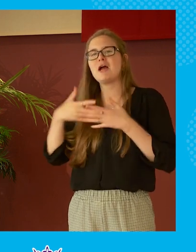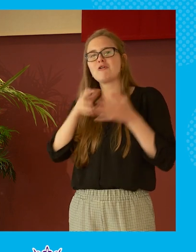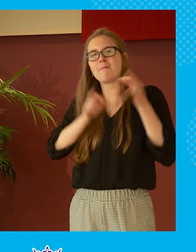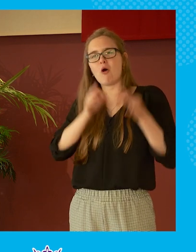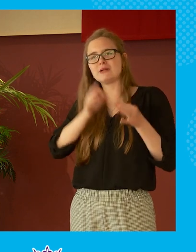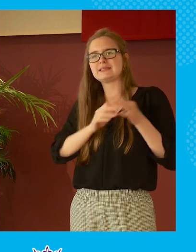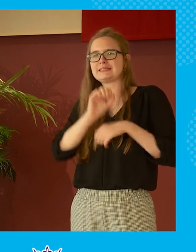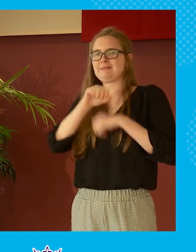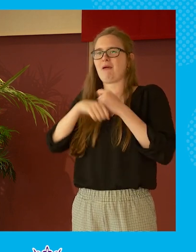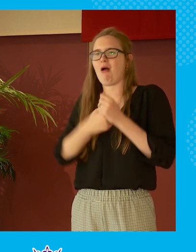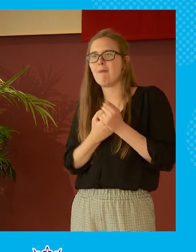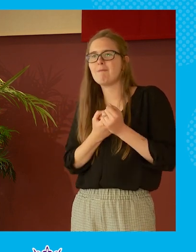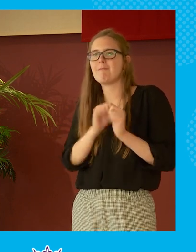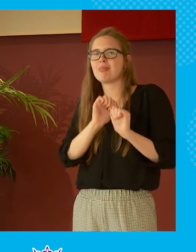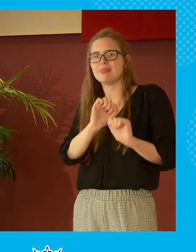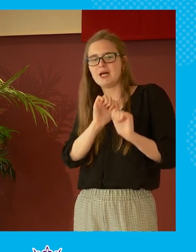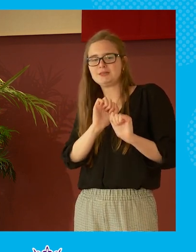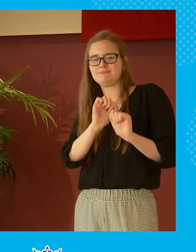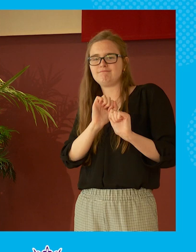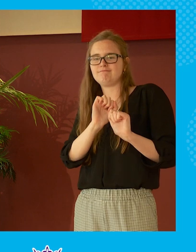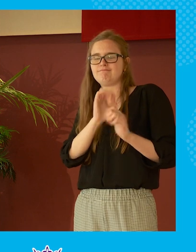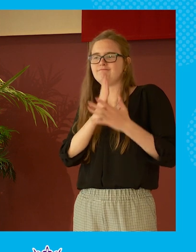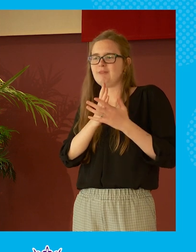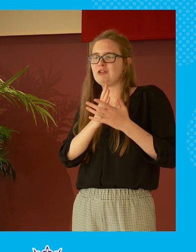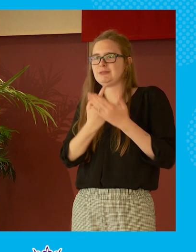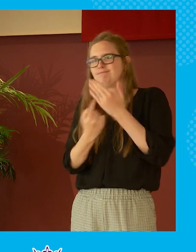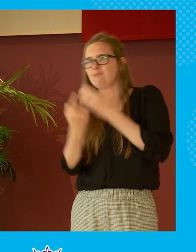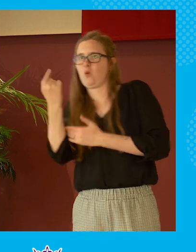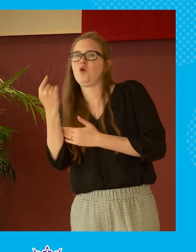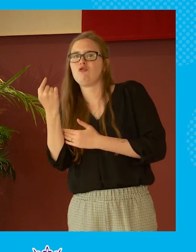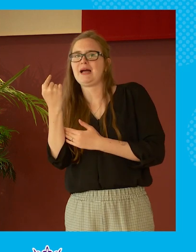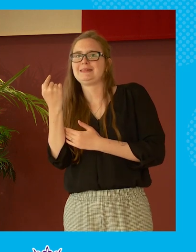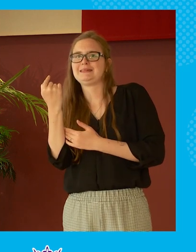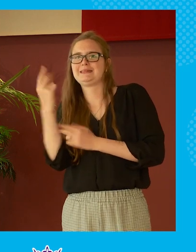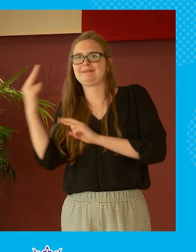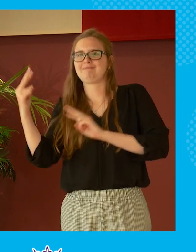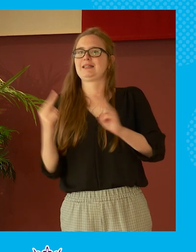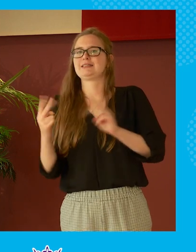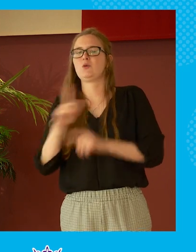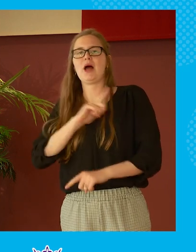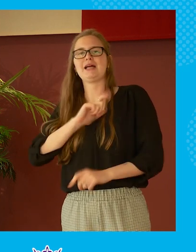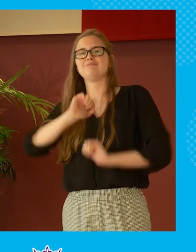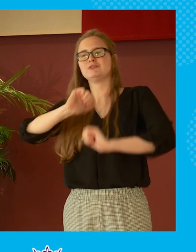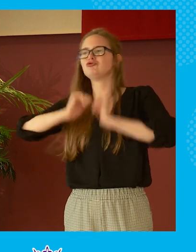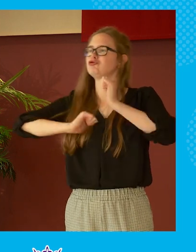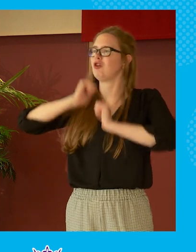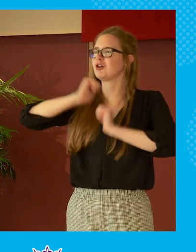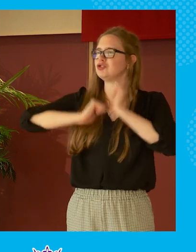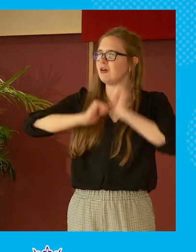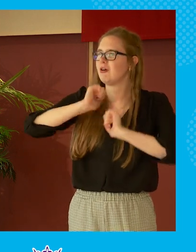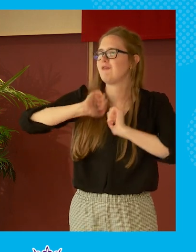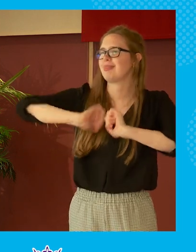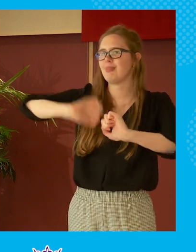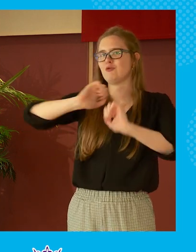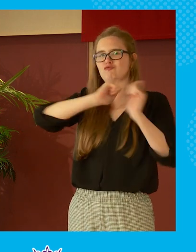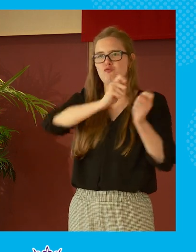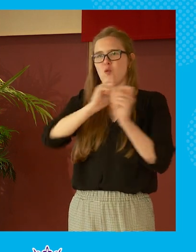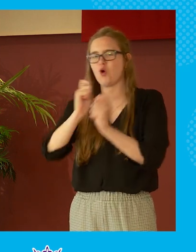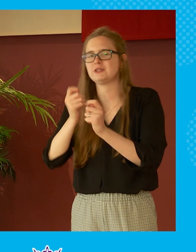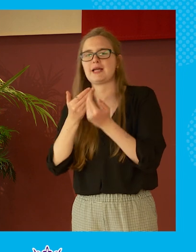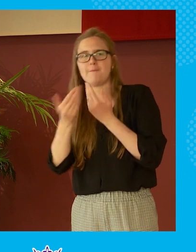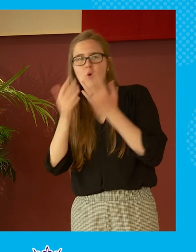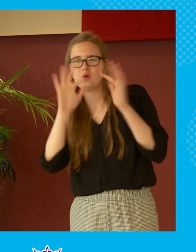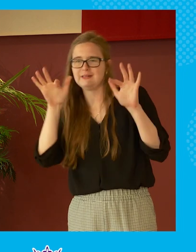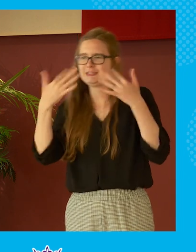has ended up in that in that in that very polarized position election because of the structure of of those of those rewards you get more